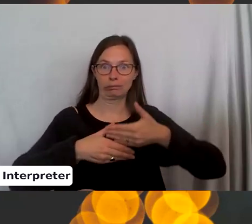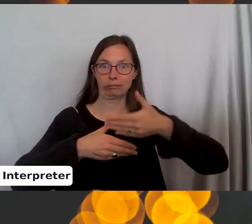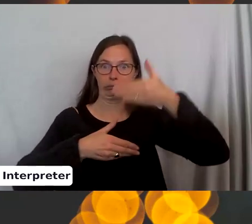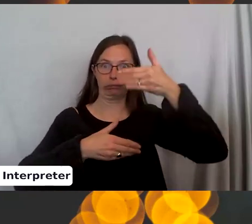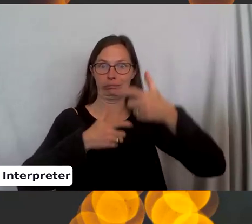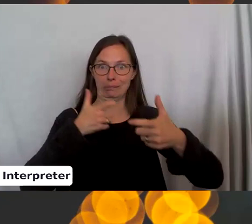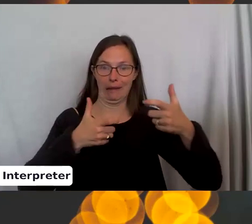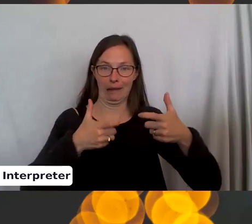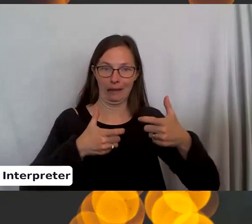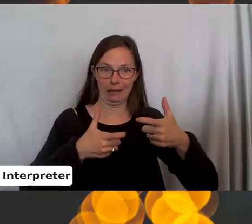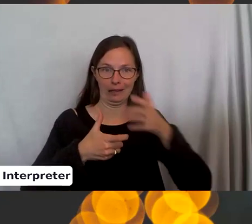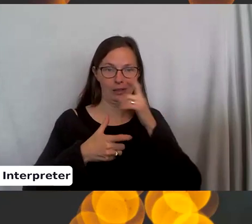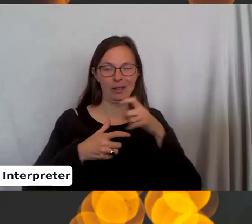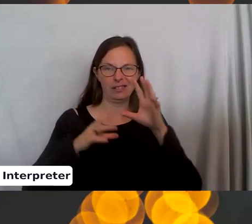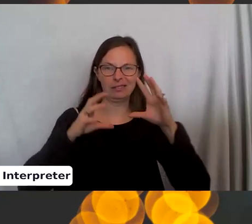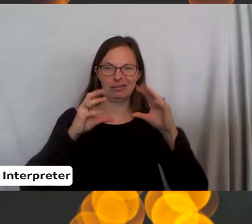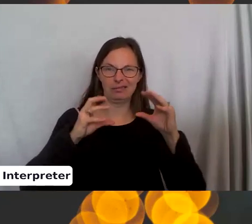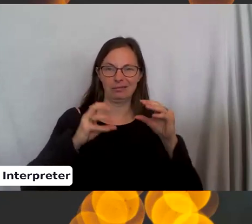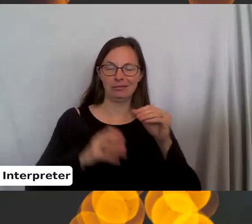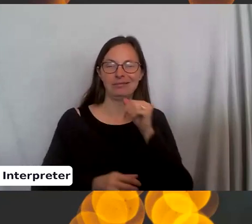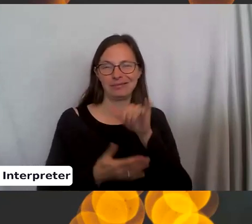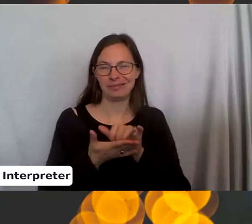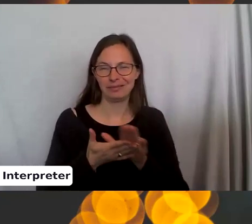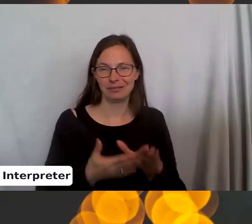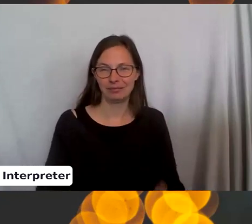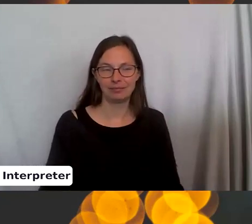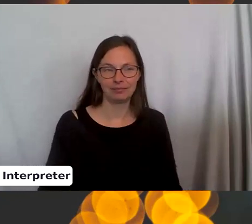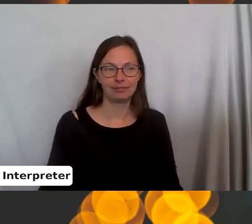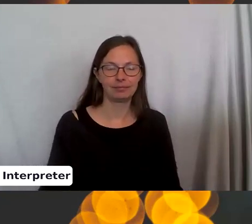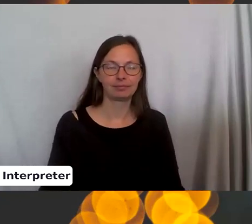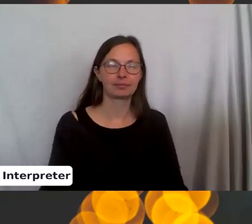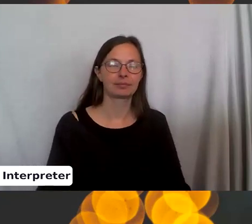mug. You'd have to bunch it down and it just wouldn't be as easy to use.